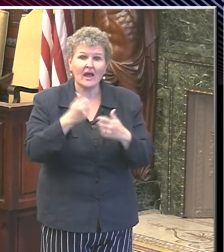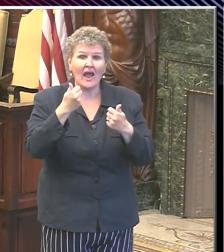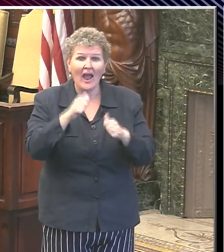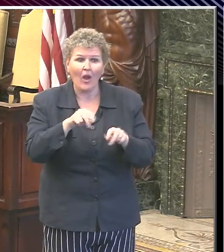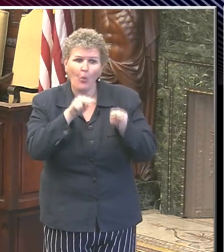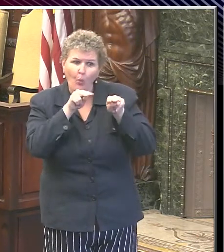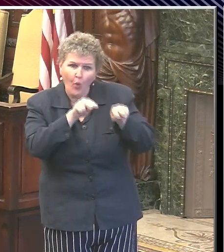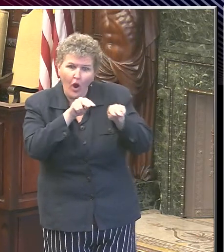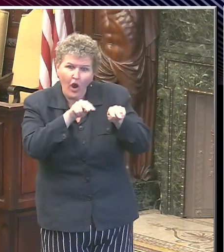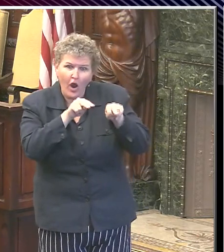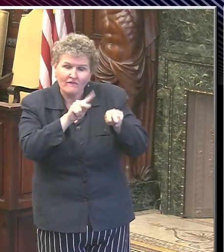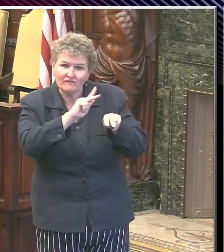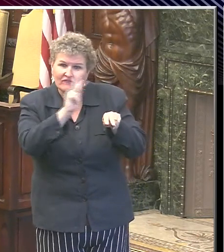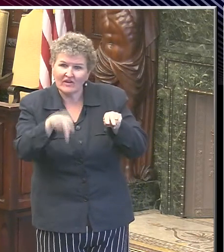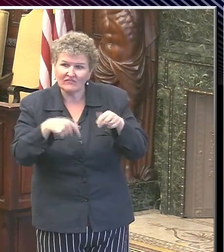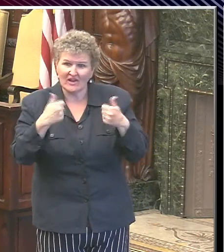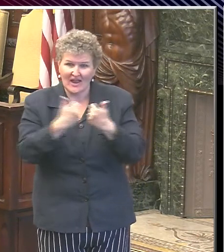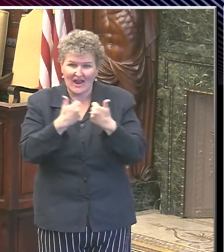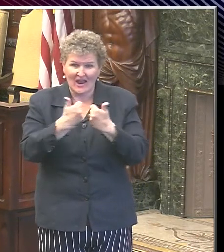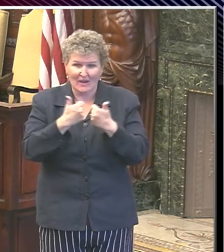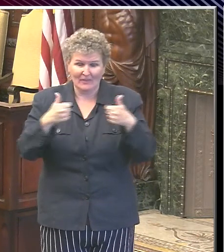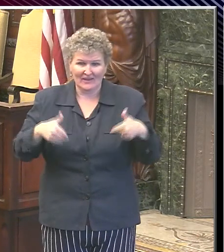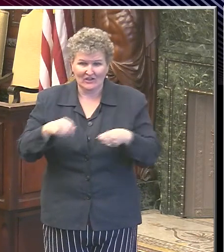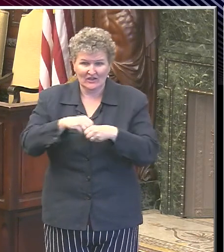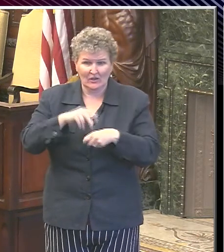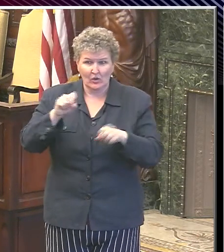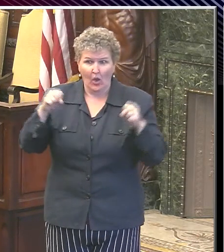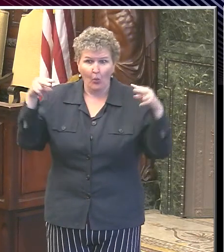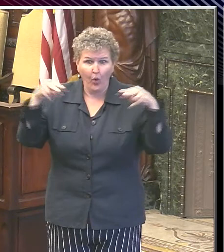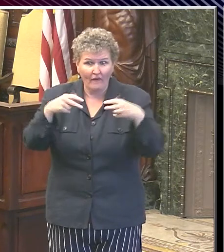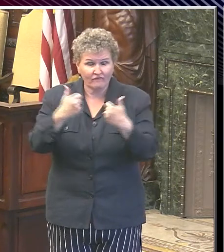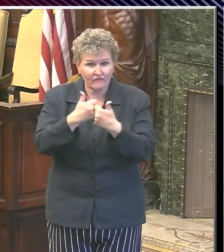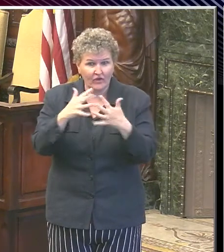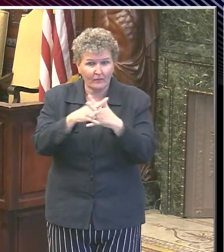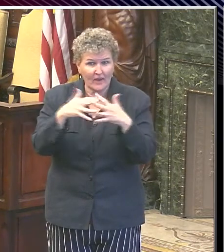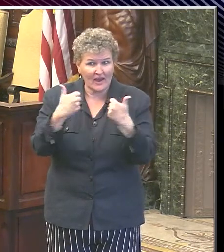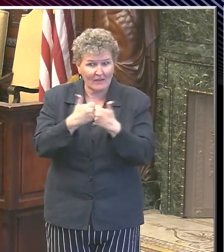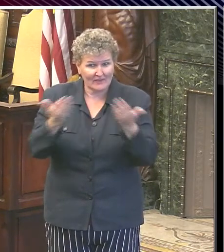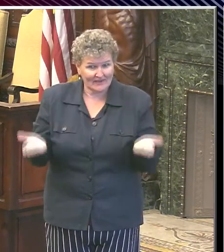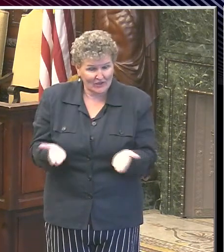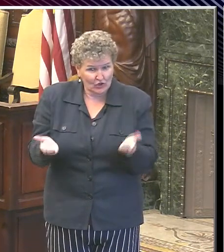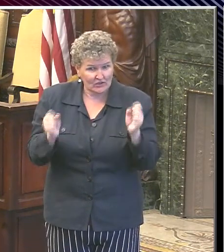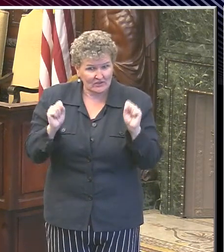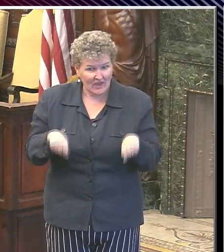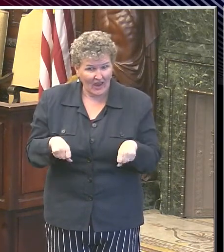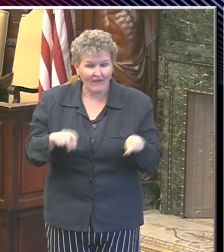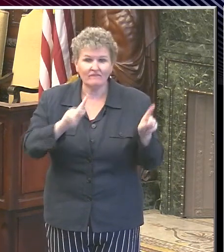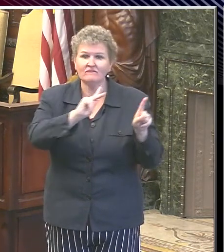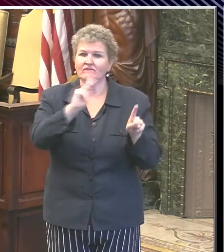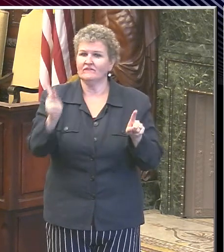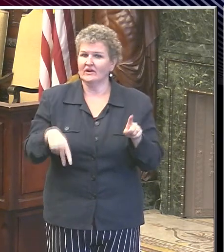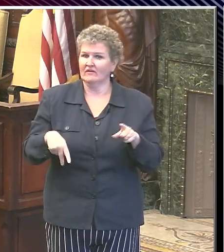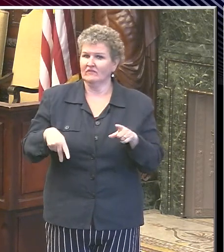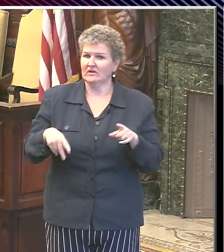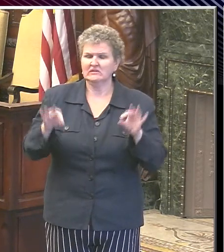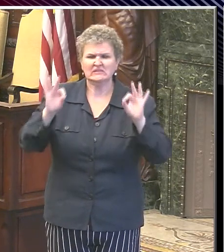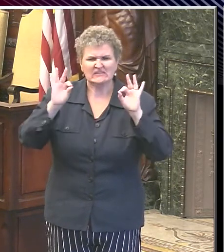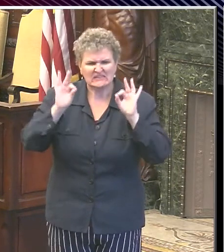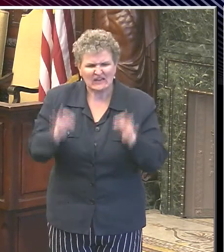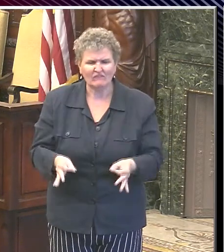Philadelphia and for the state of Pennsylvania for this season? Certainly in Philadelphia. We are not recommending this anytime soon.